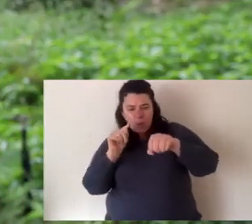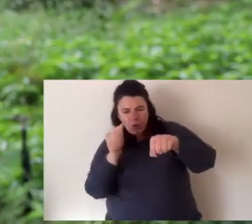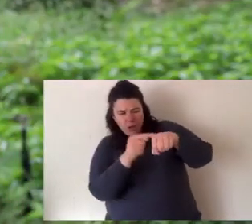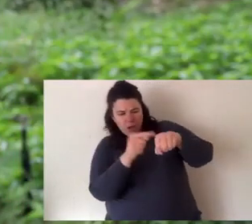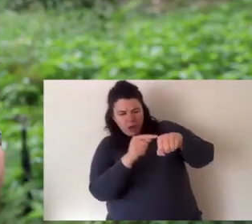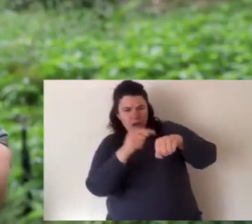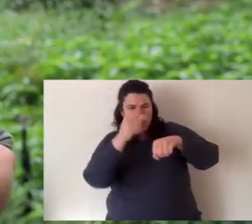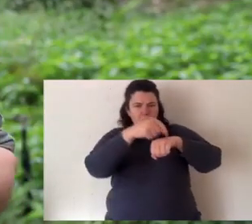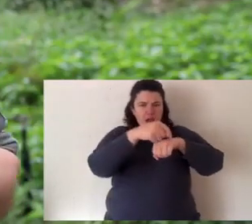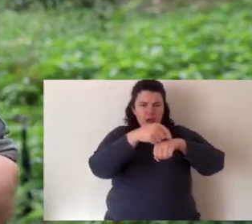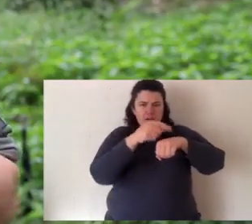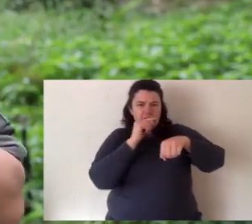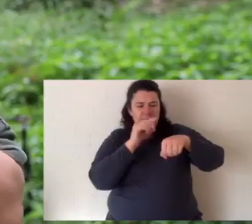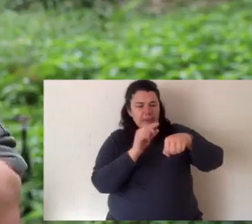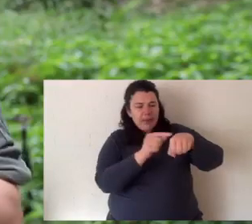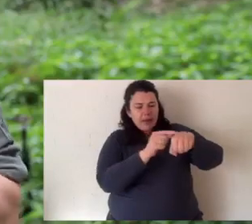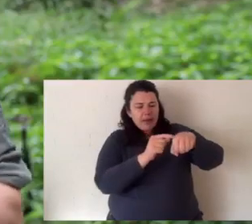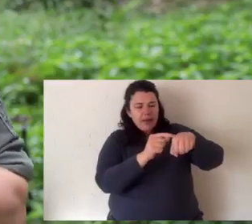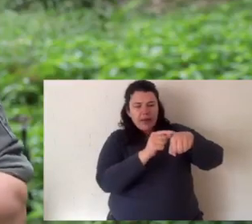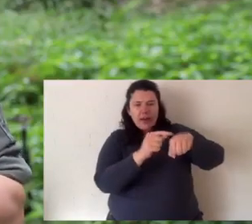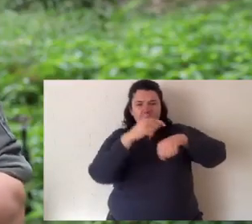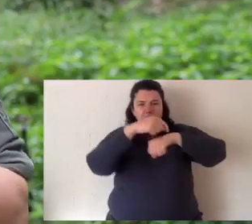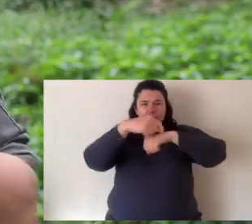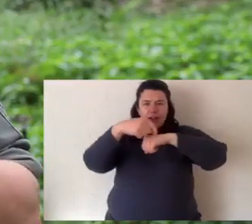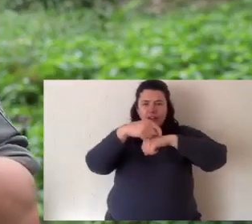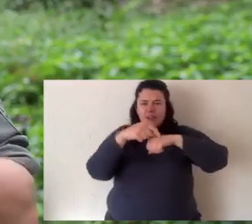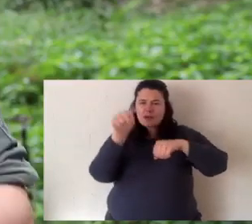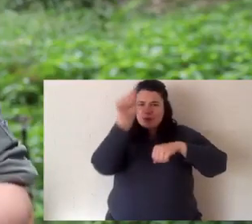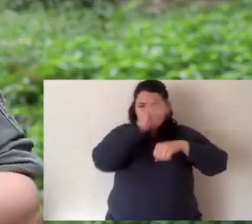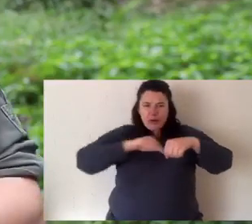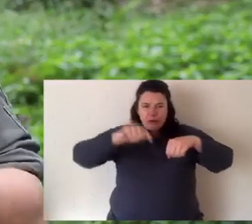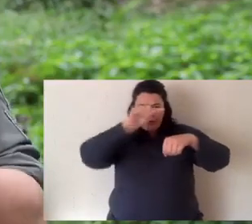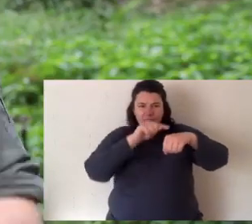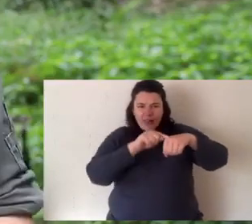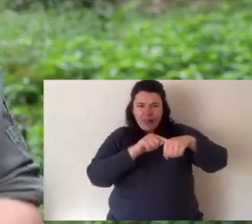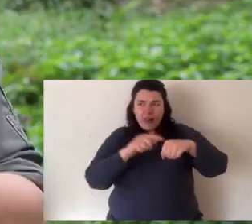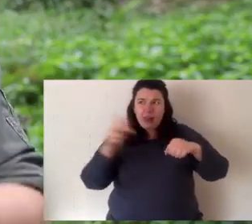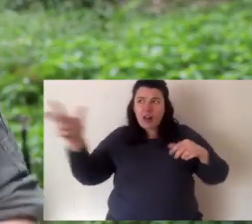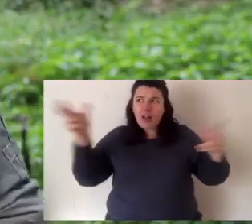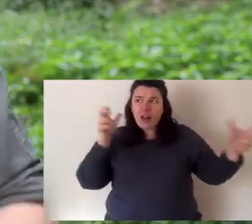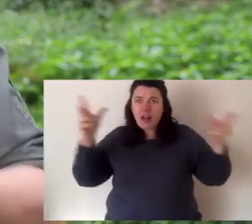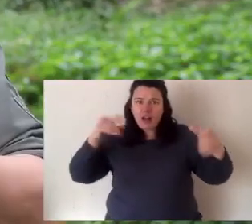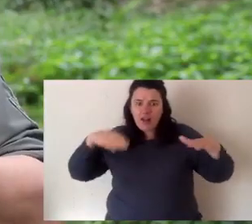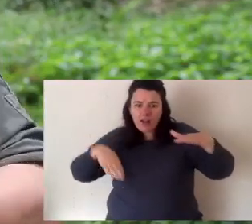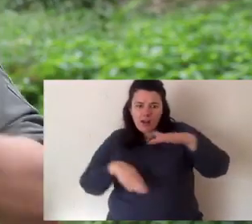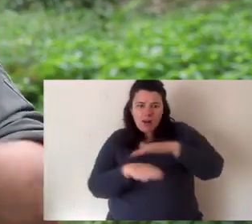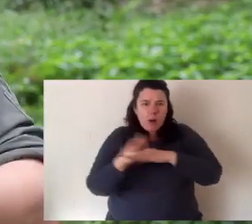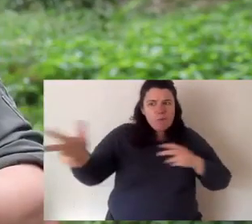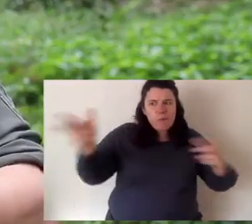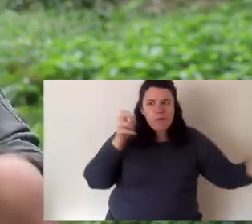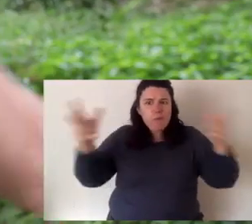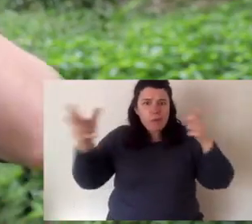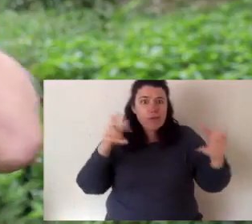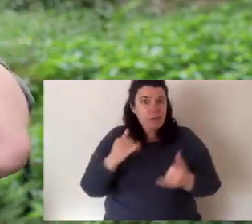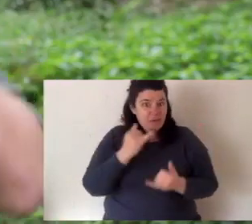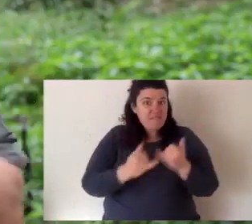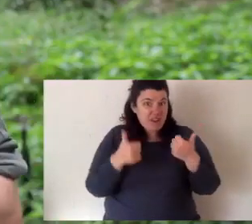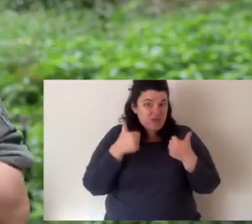like ours. But if you look on the side of the head, you can see like a little satellite dish. And remember, sound travels a lot further and faster underwater.